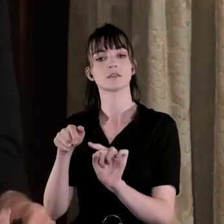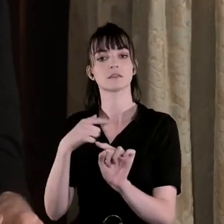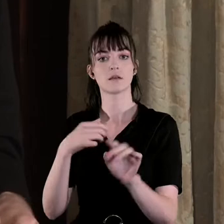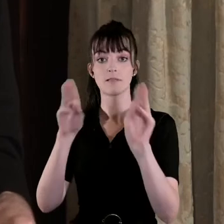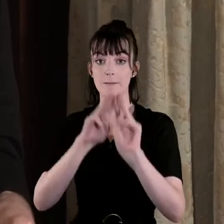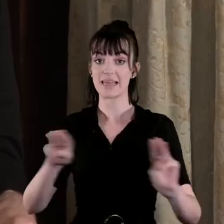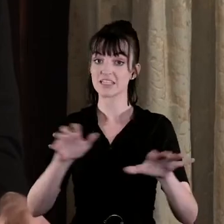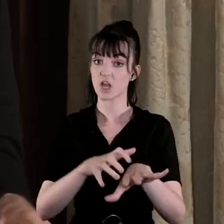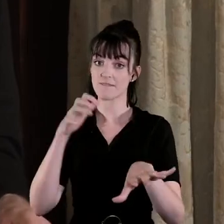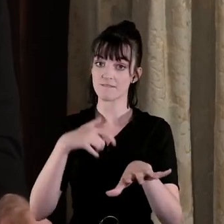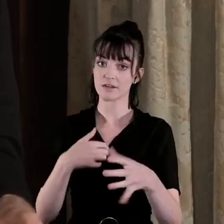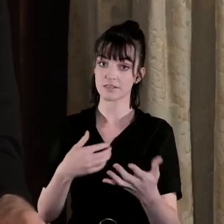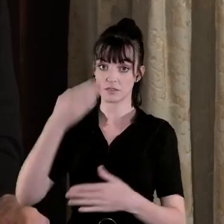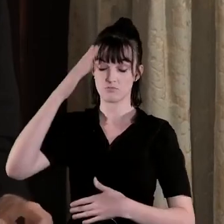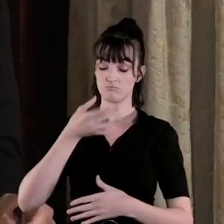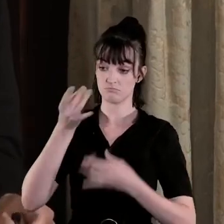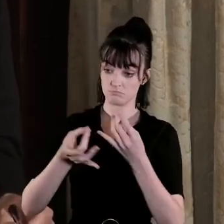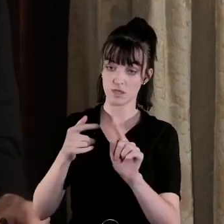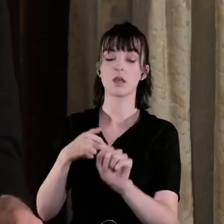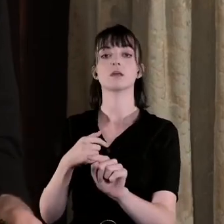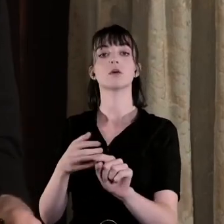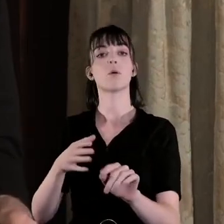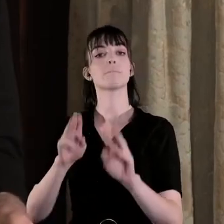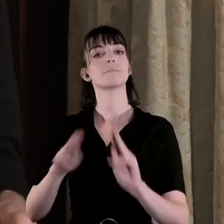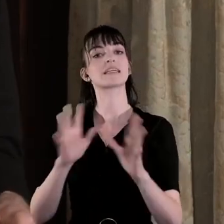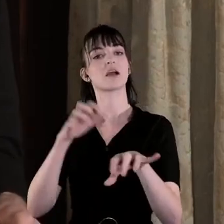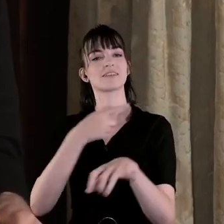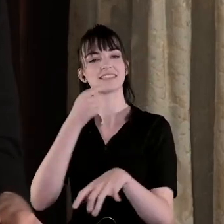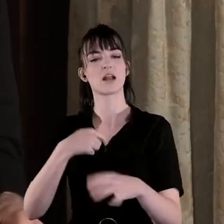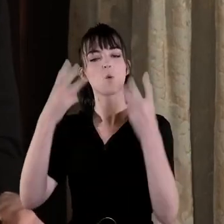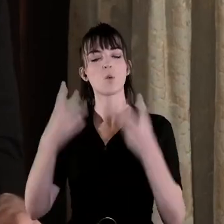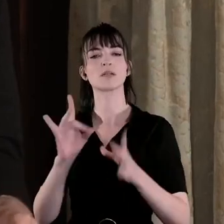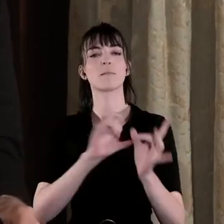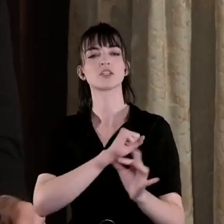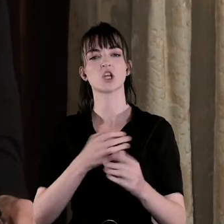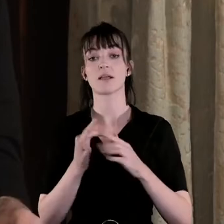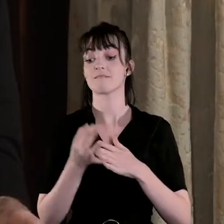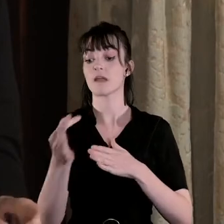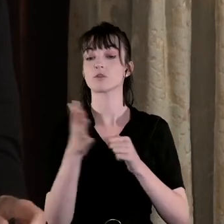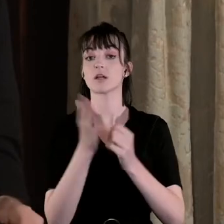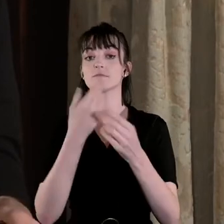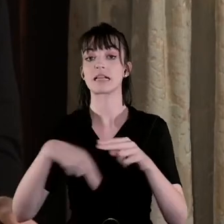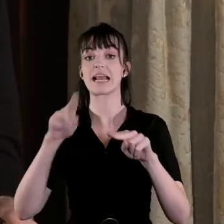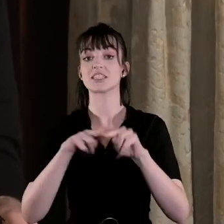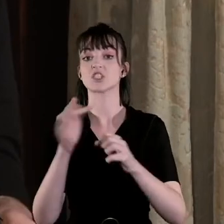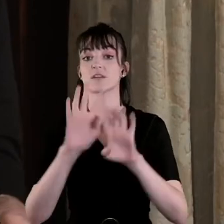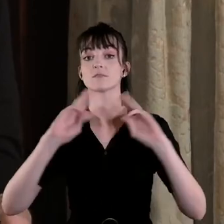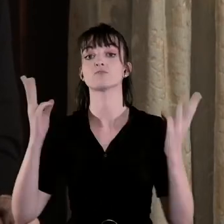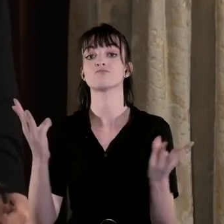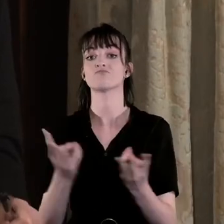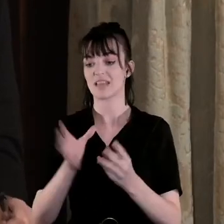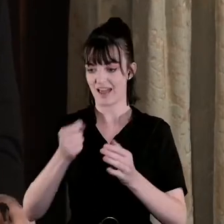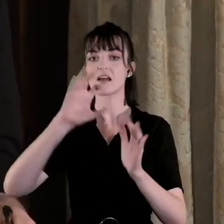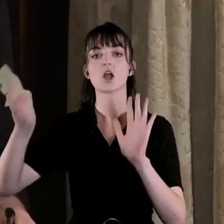conference that had declared its intention to organise the future of the nations of the world under principle of government by consent of the government